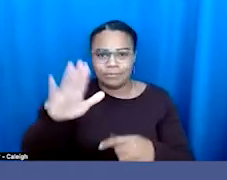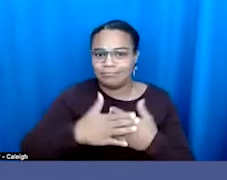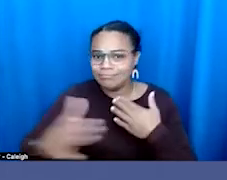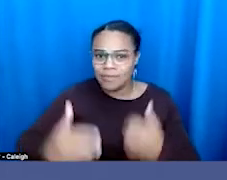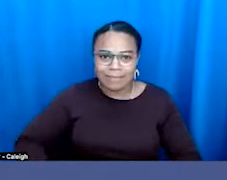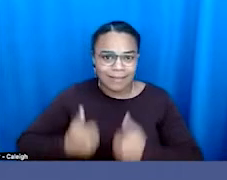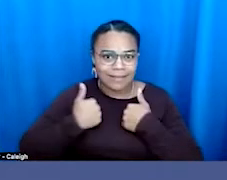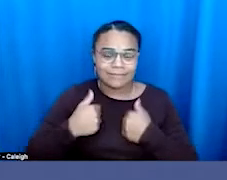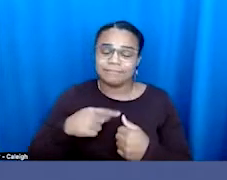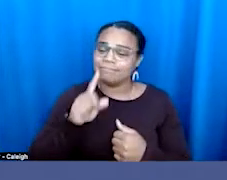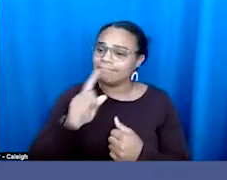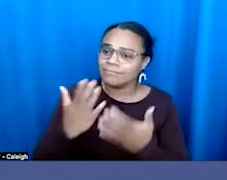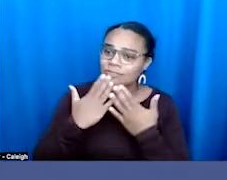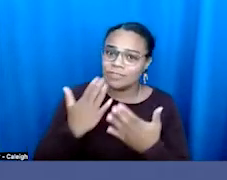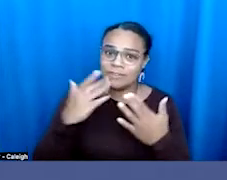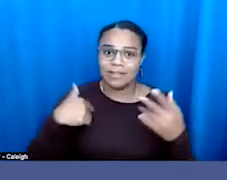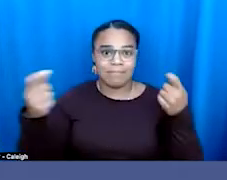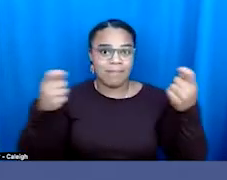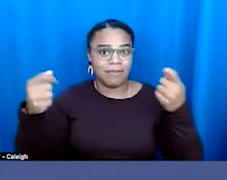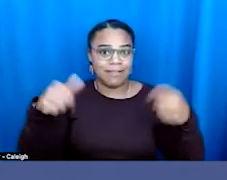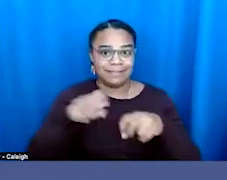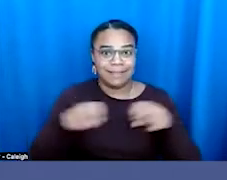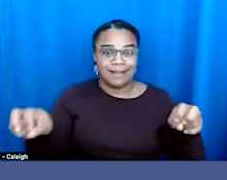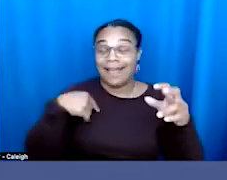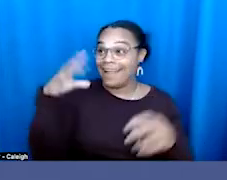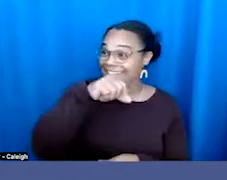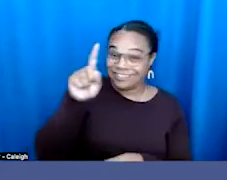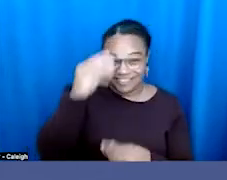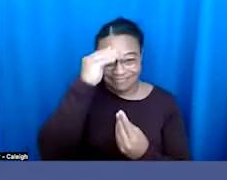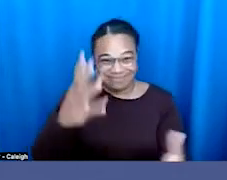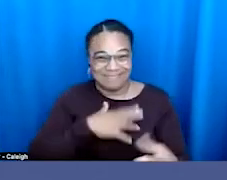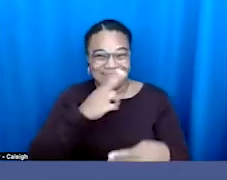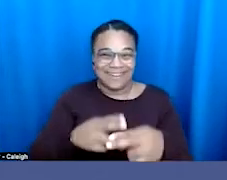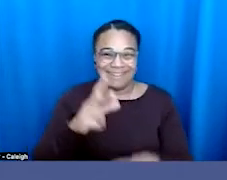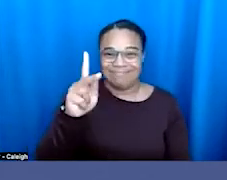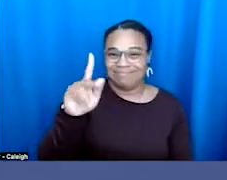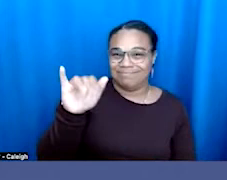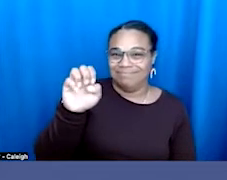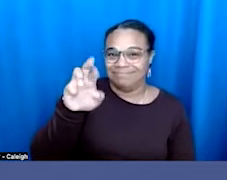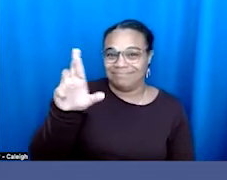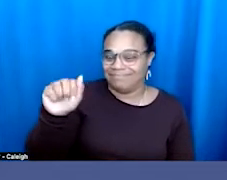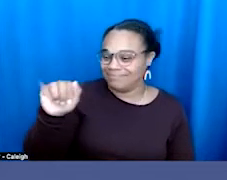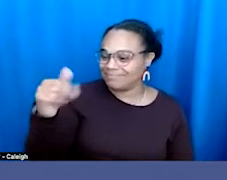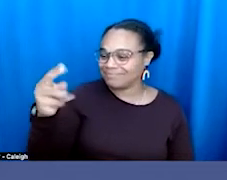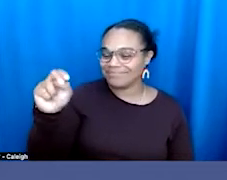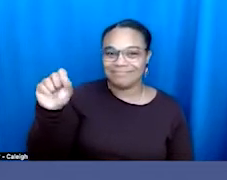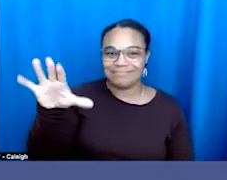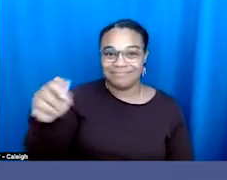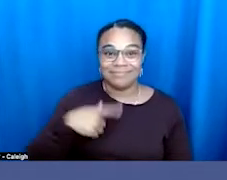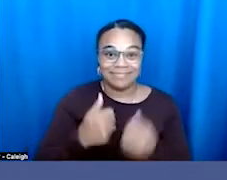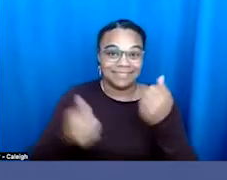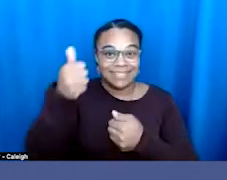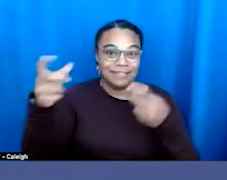be moderating this panel. I guess I should probably tell you my name. My name is Kiara Johnson. I'm the executive director of the National LGBTQ